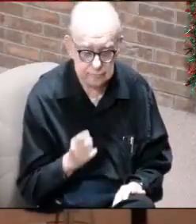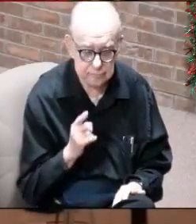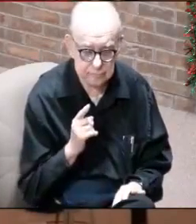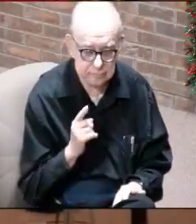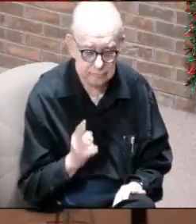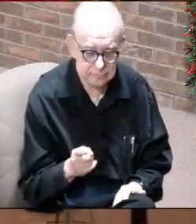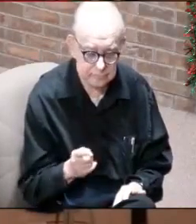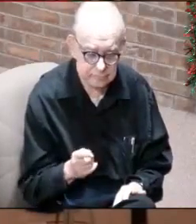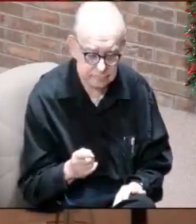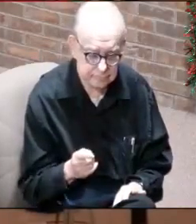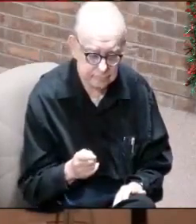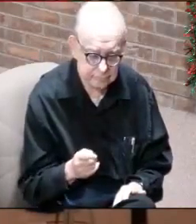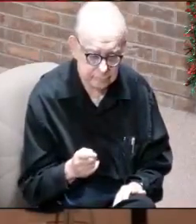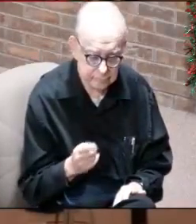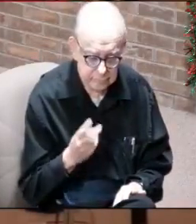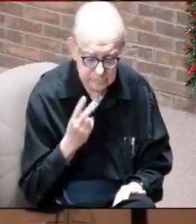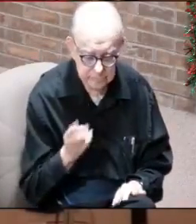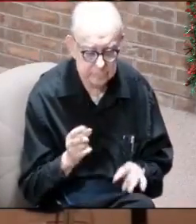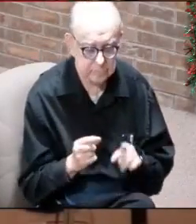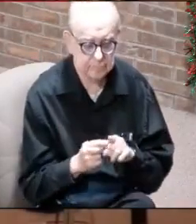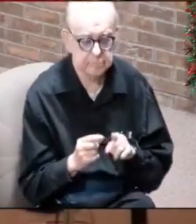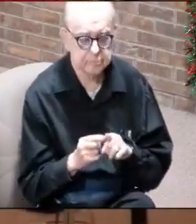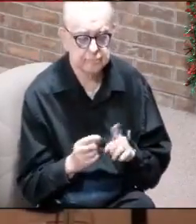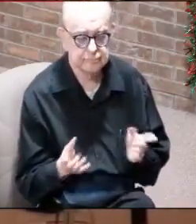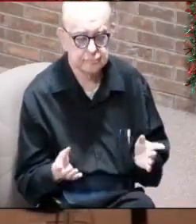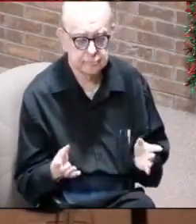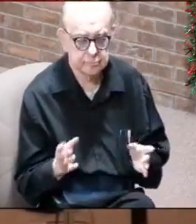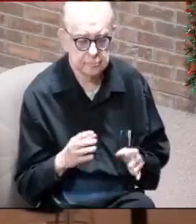hears these words words